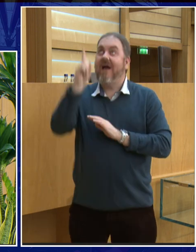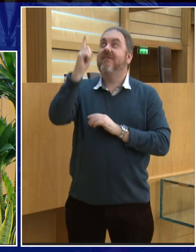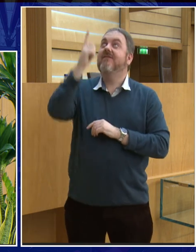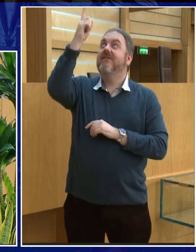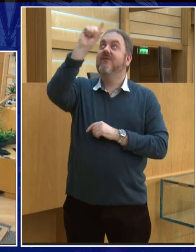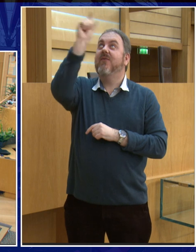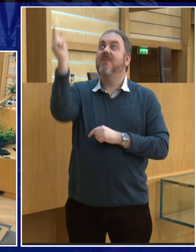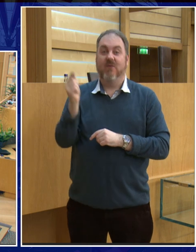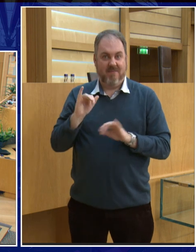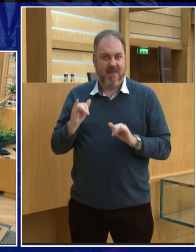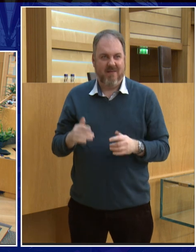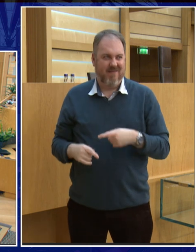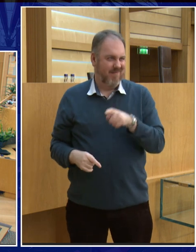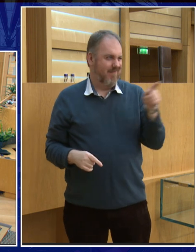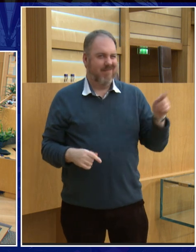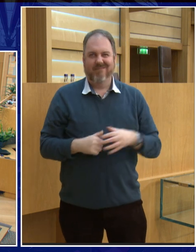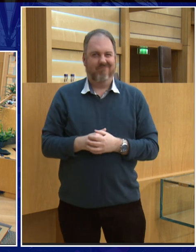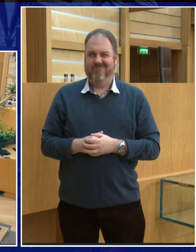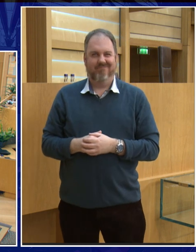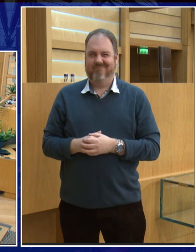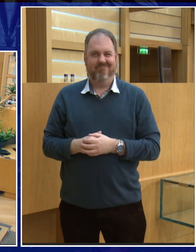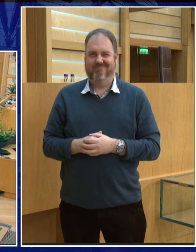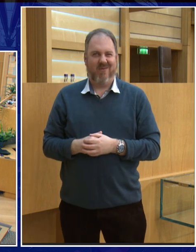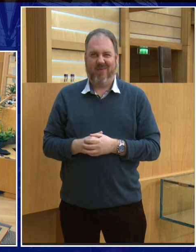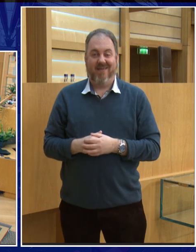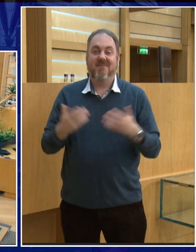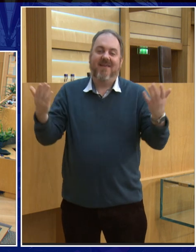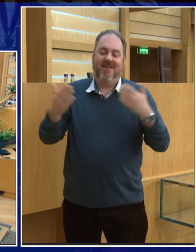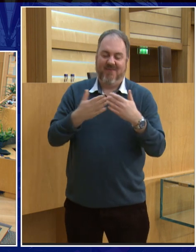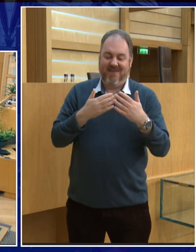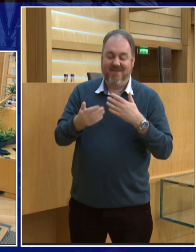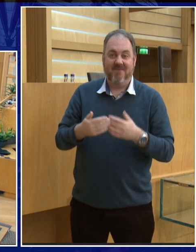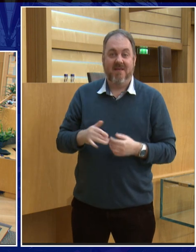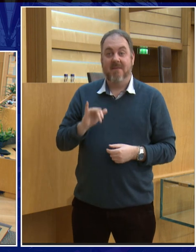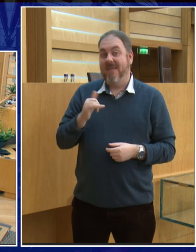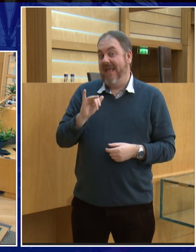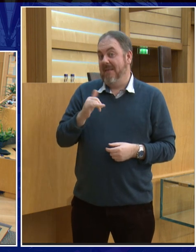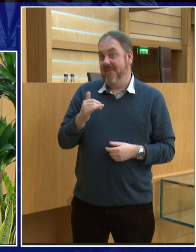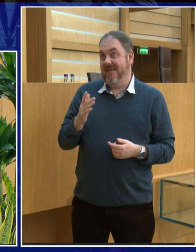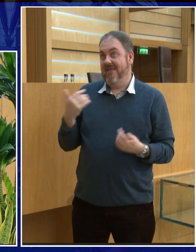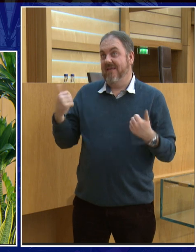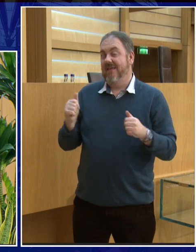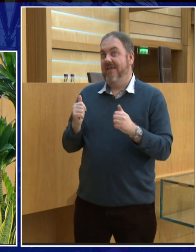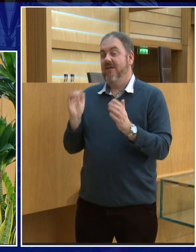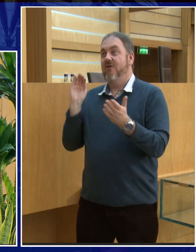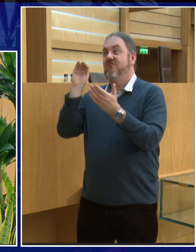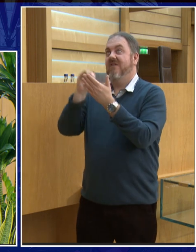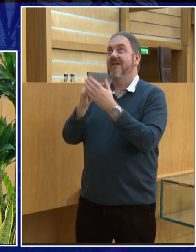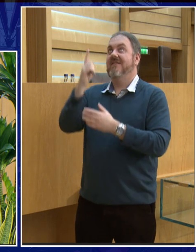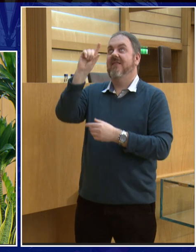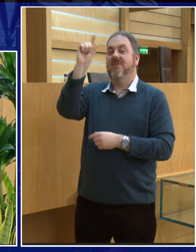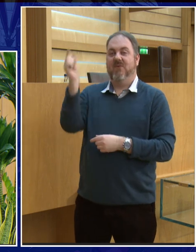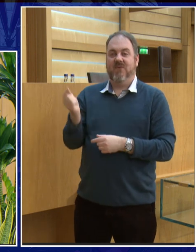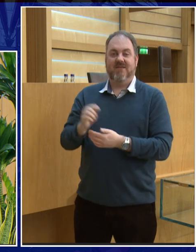I can see some people sort shaking their heads it seems unlikely. Well, the unlikely answer is he did. Not through the rockets though because